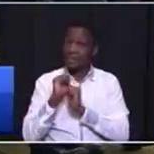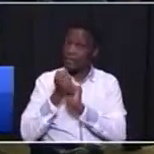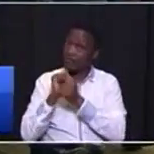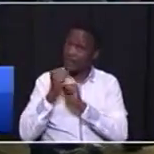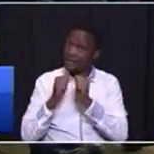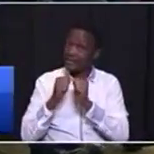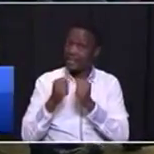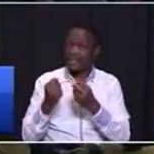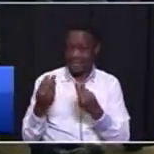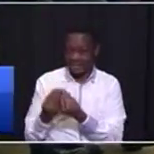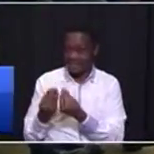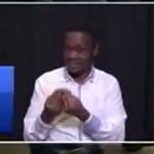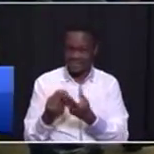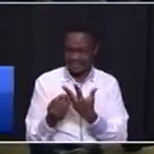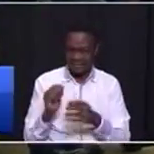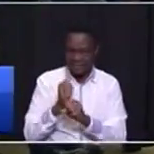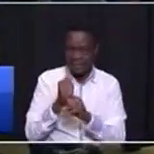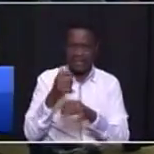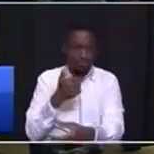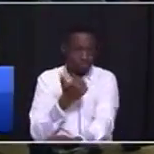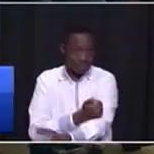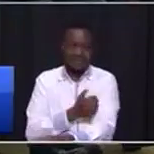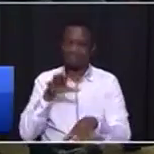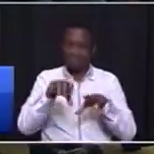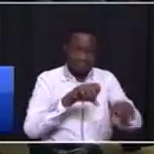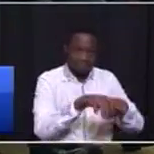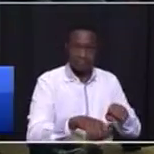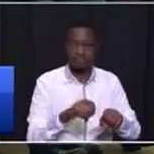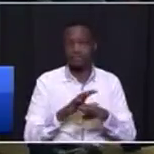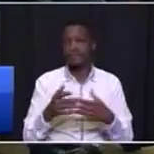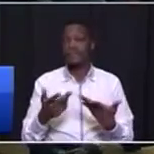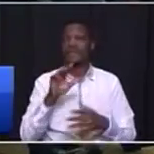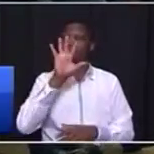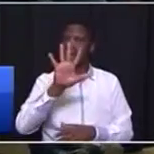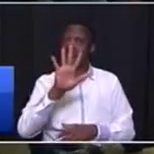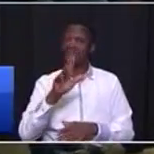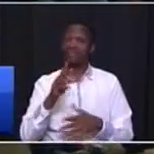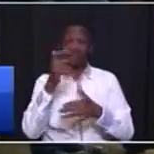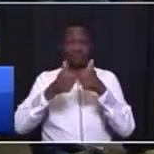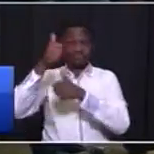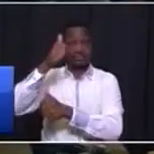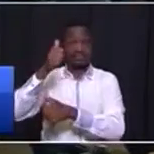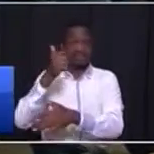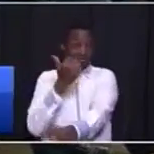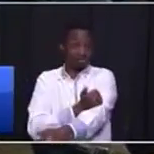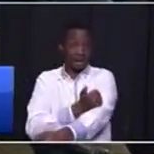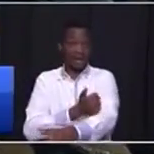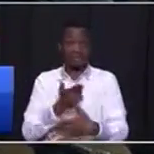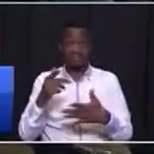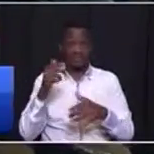equipment, have been confiscated. And thirty-five drug campaigns have been arrested since February.